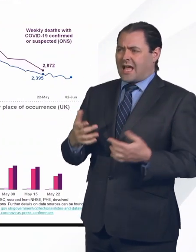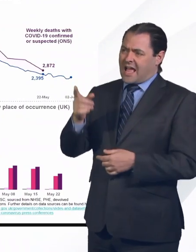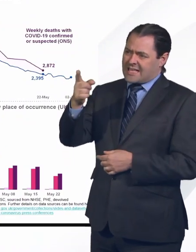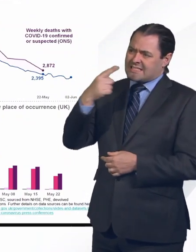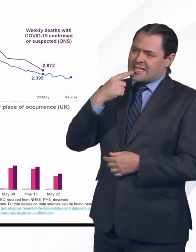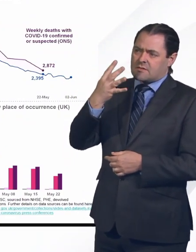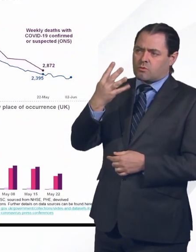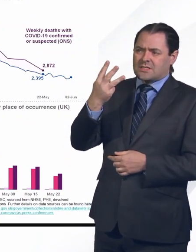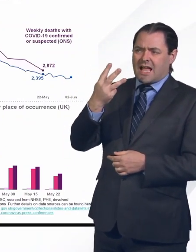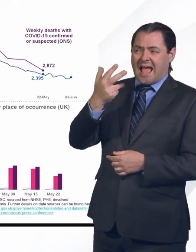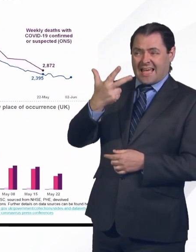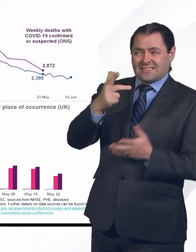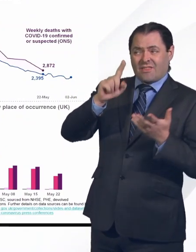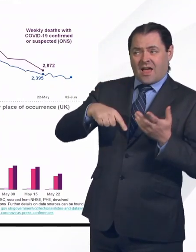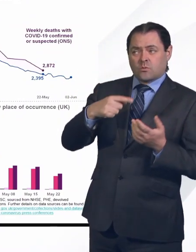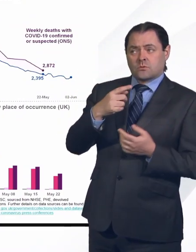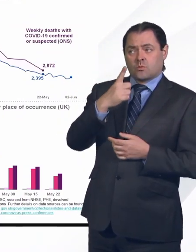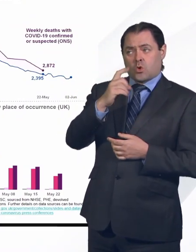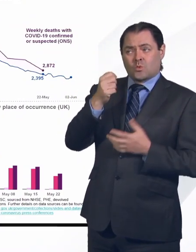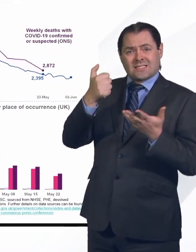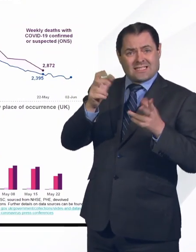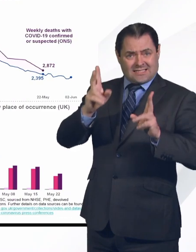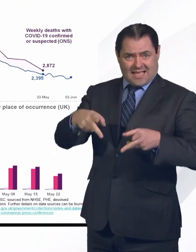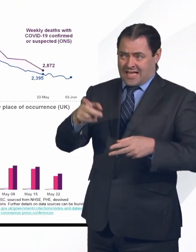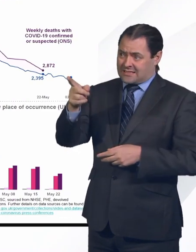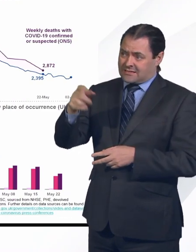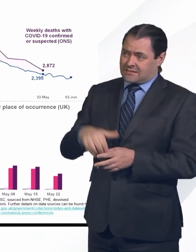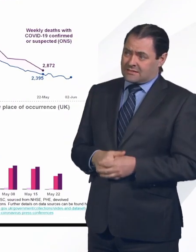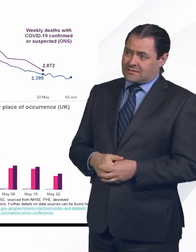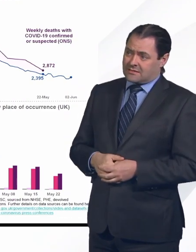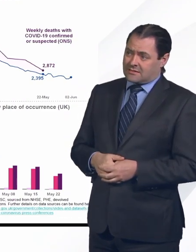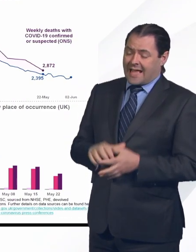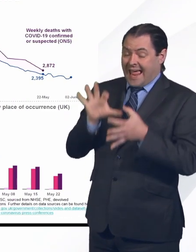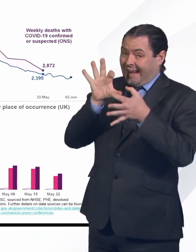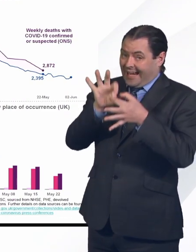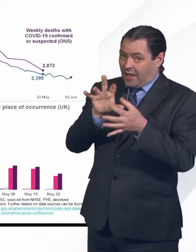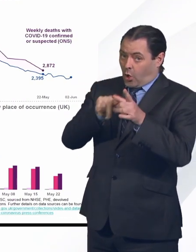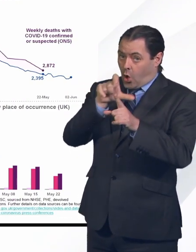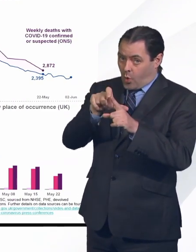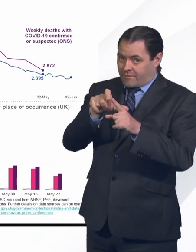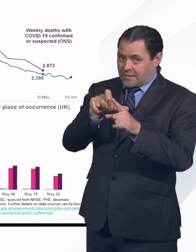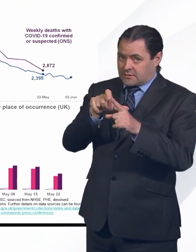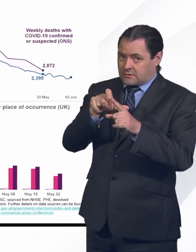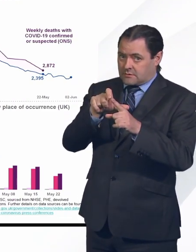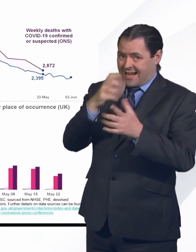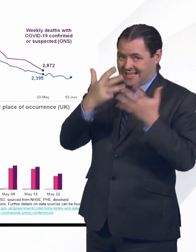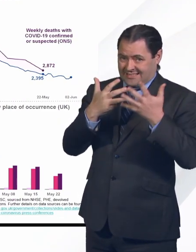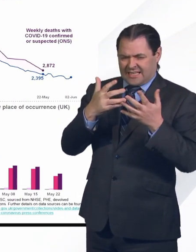of 48,106 deaths in the UK where COVID-19 was mentioned on the death certificate.